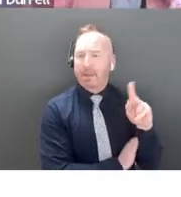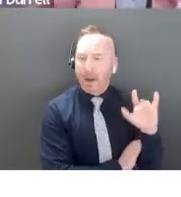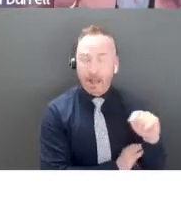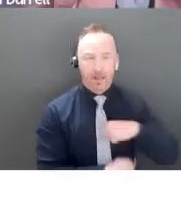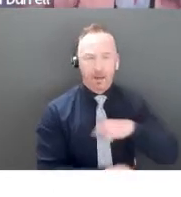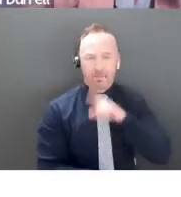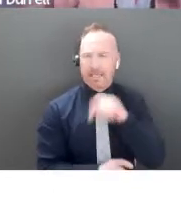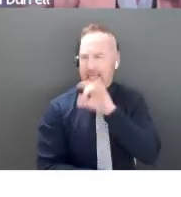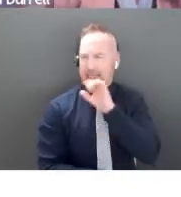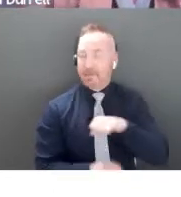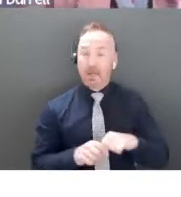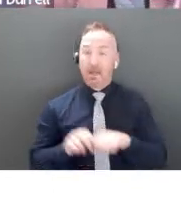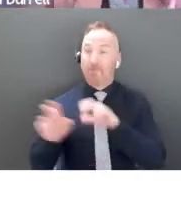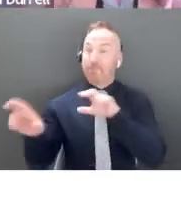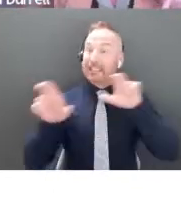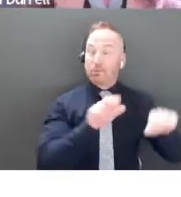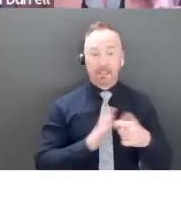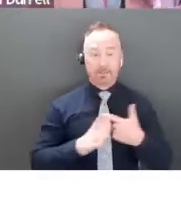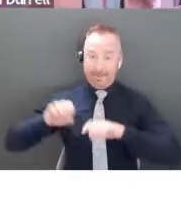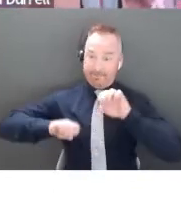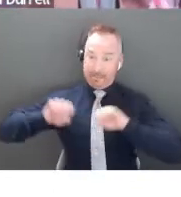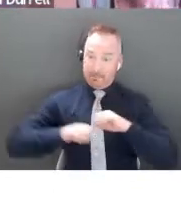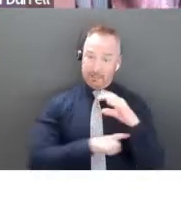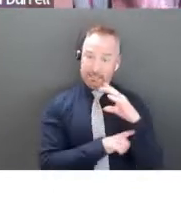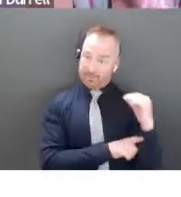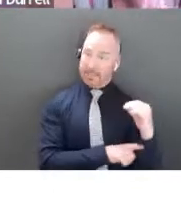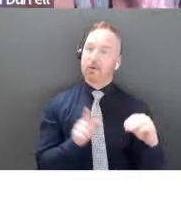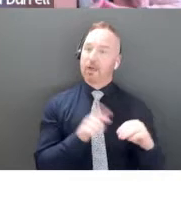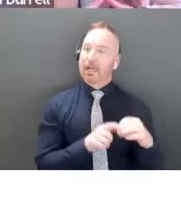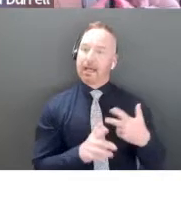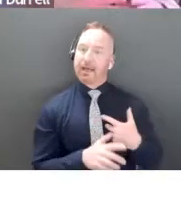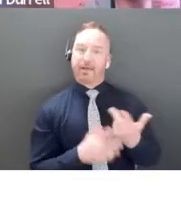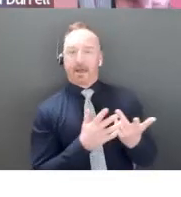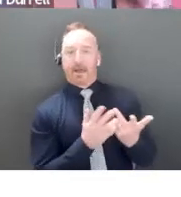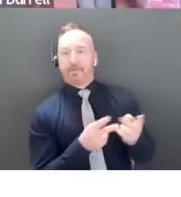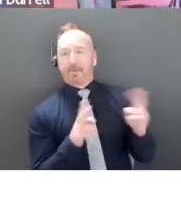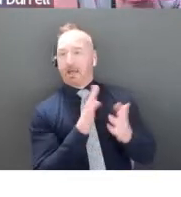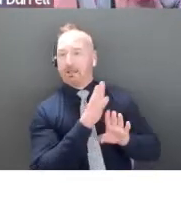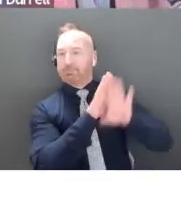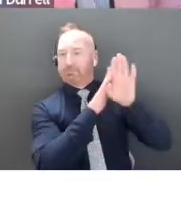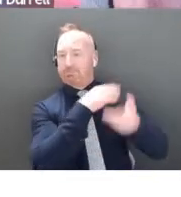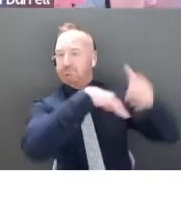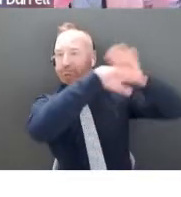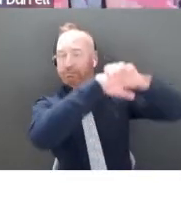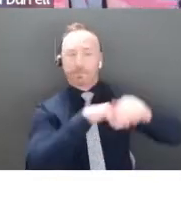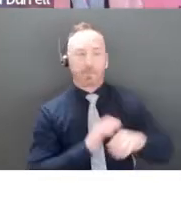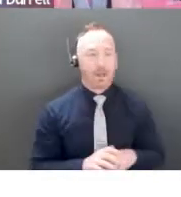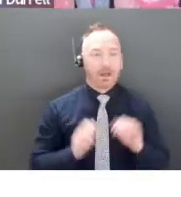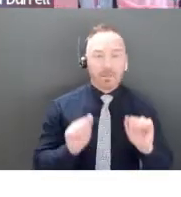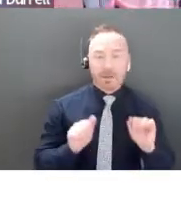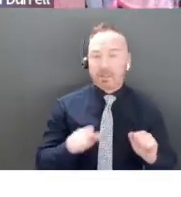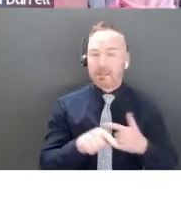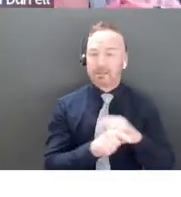investor, that means that, you know, my valuation of this company increases. You can do some screen shots